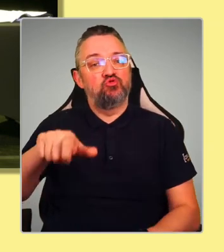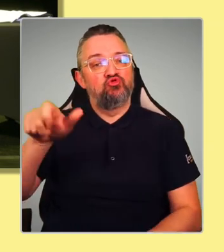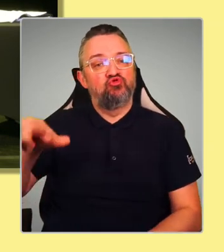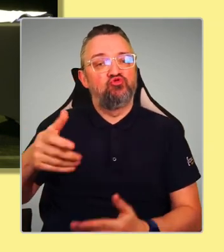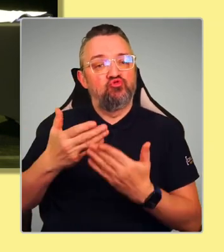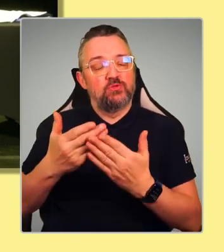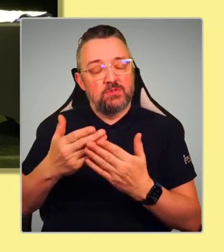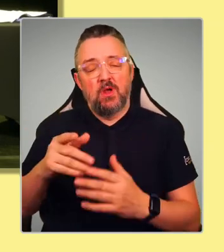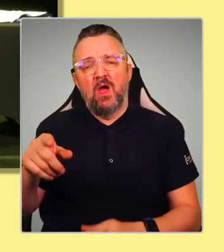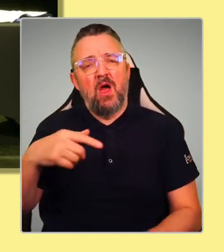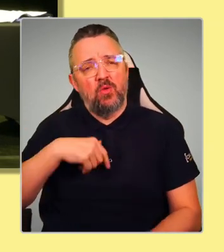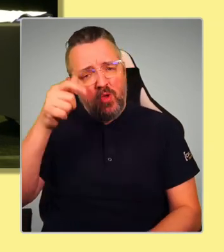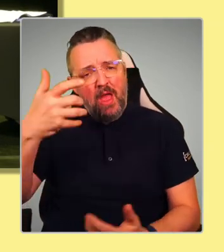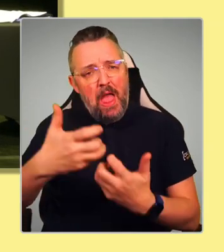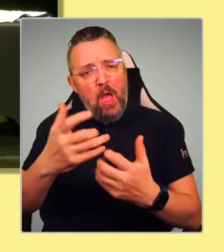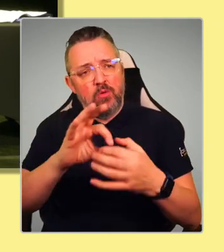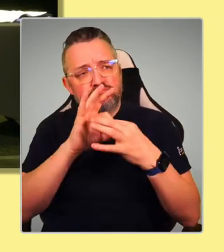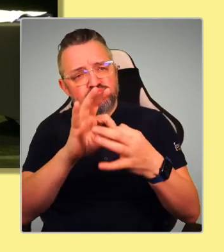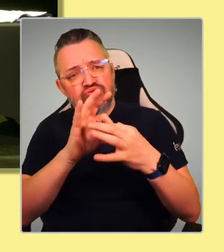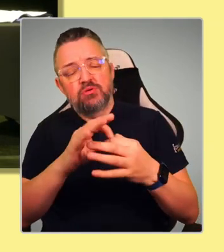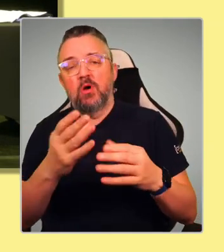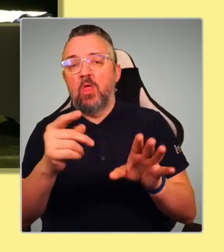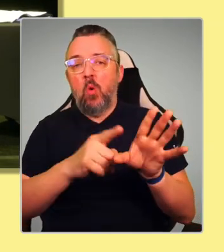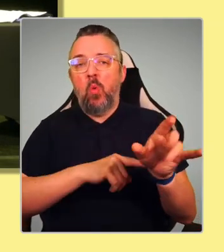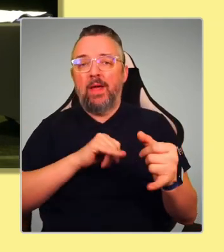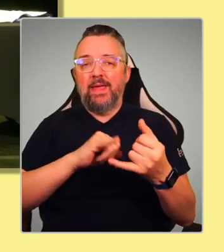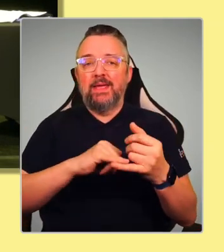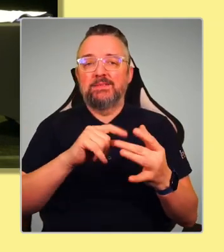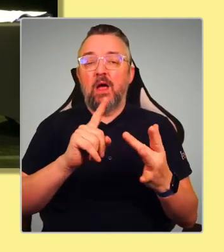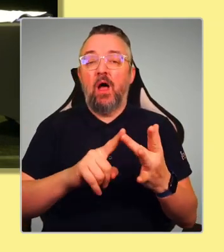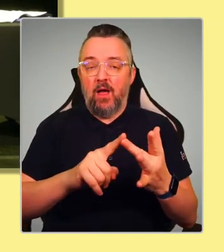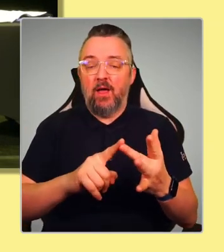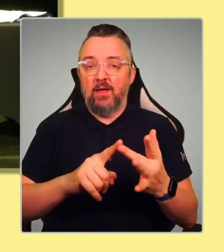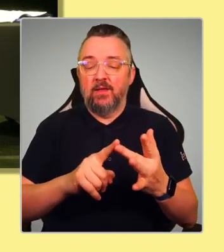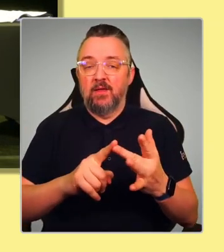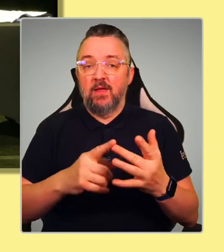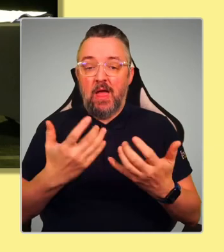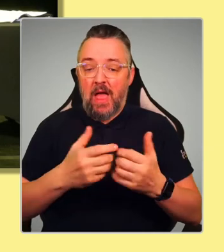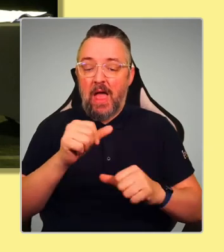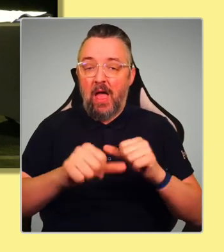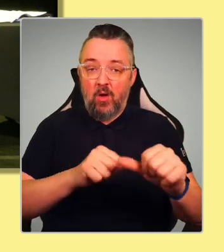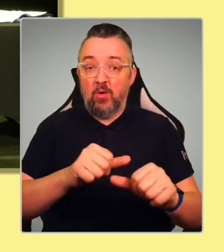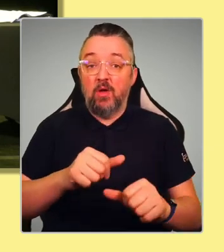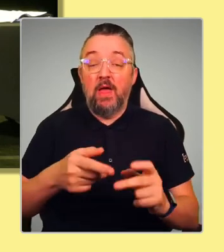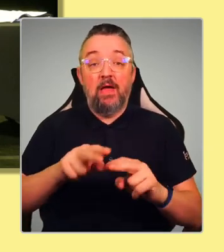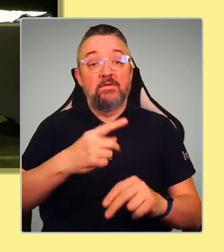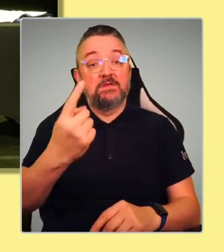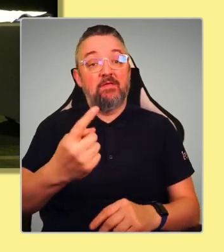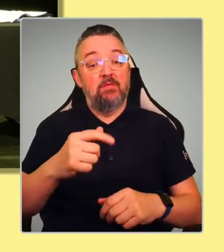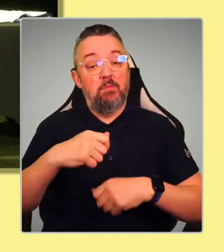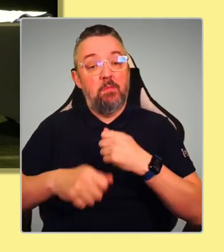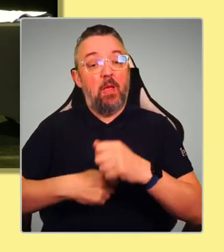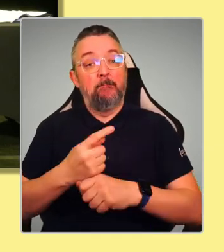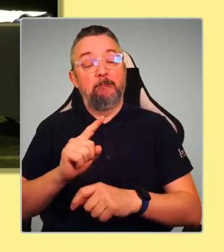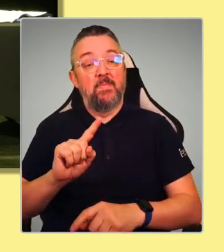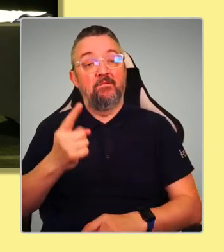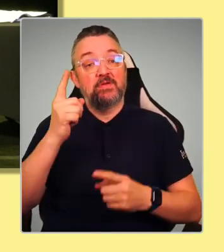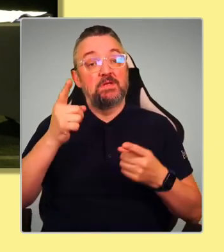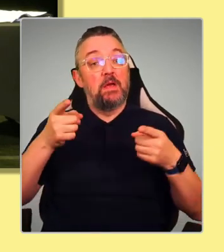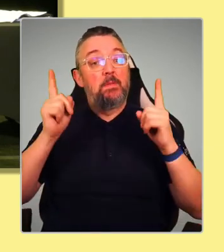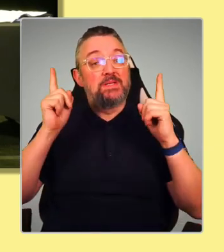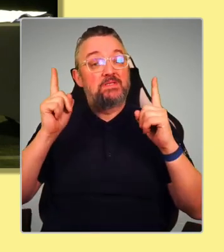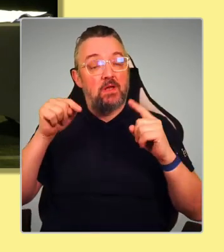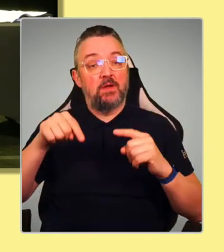YSI going forward in your campaigns and as First Minister? As we know, the youth demographic